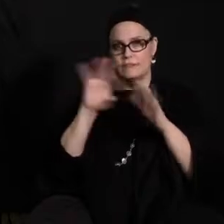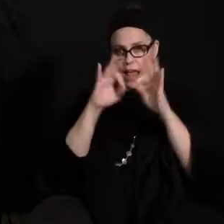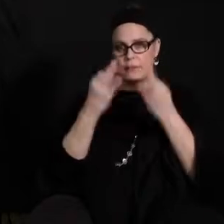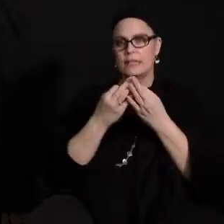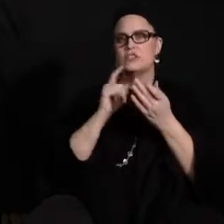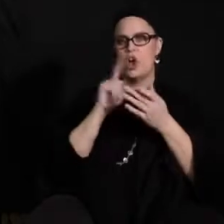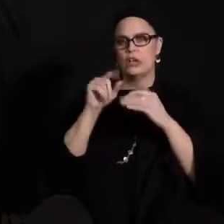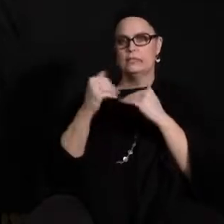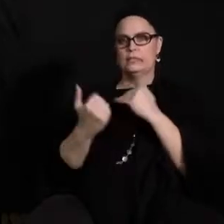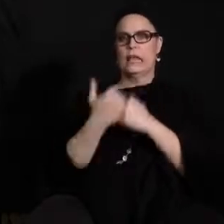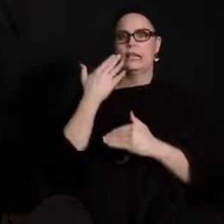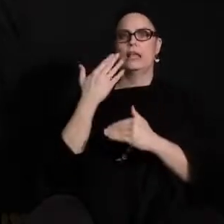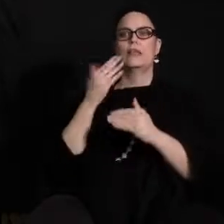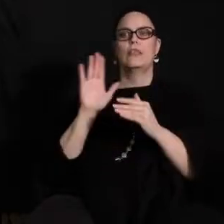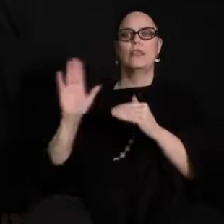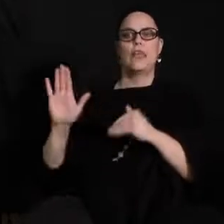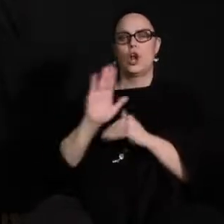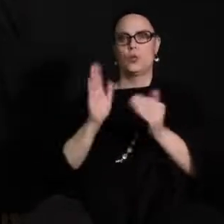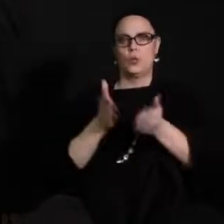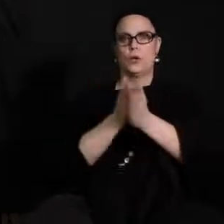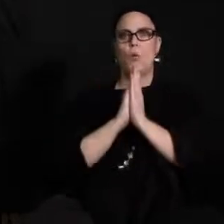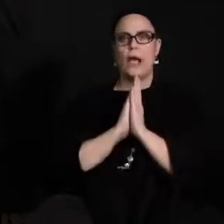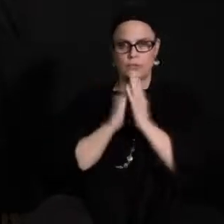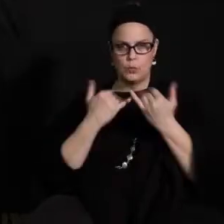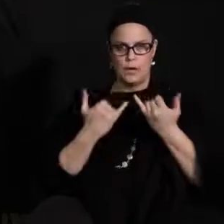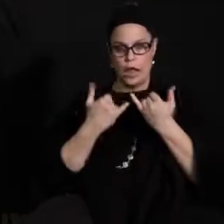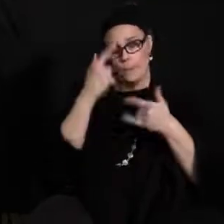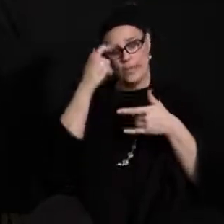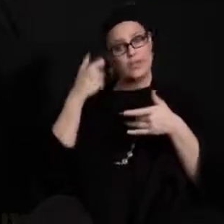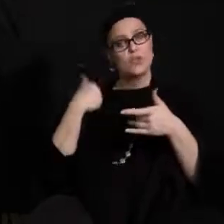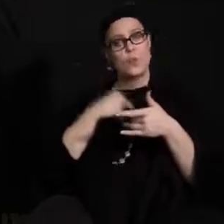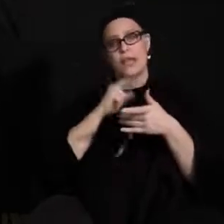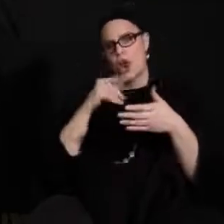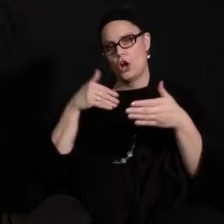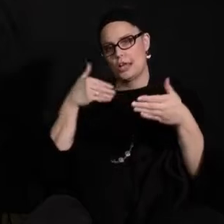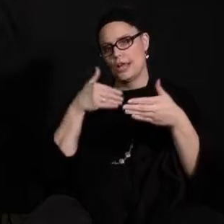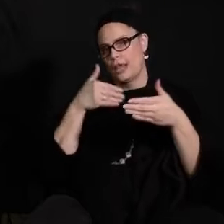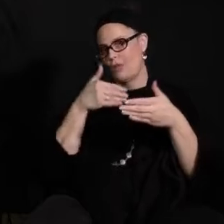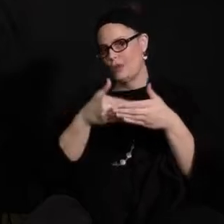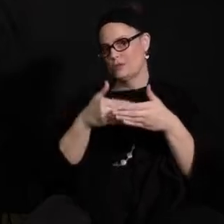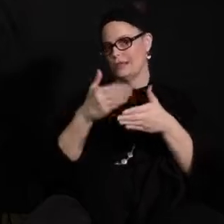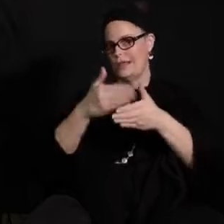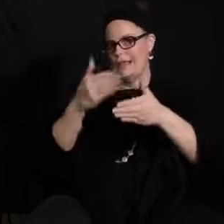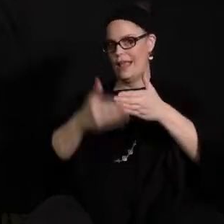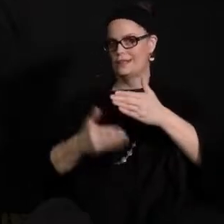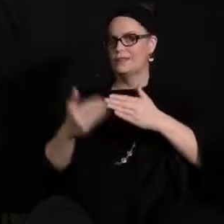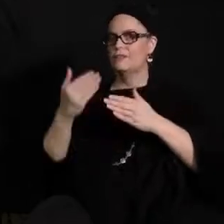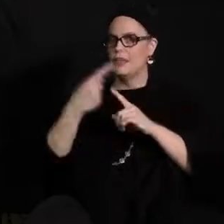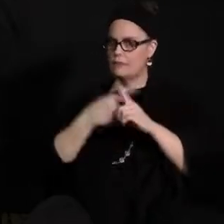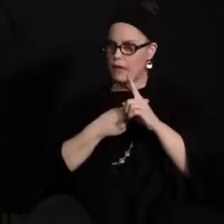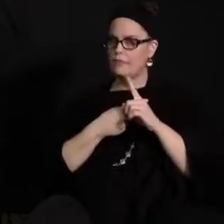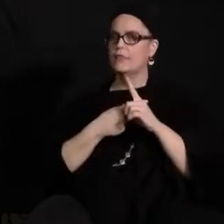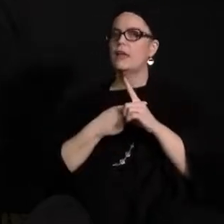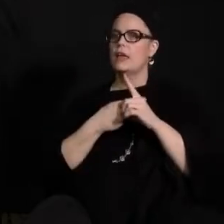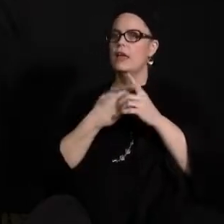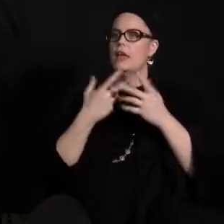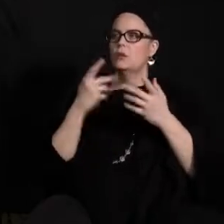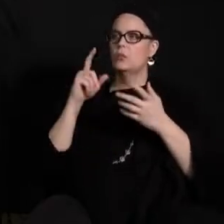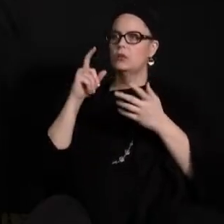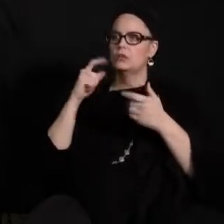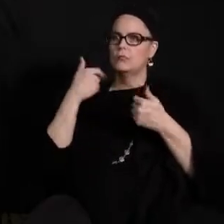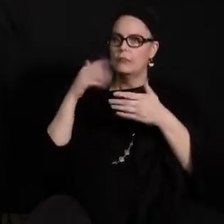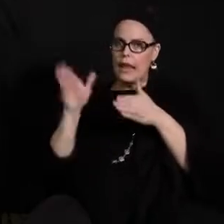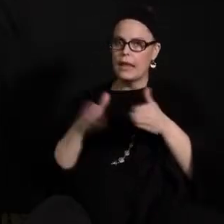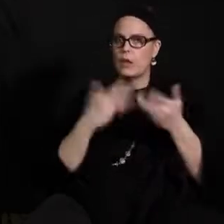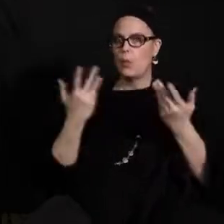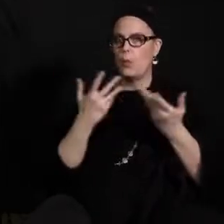right now. Right now it's kind of the timeline. As we get closer to the end of the month, it'll be more about the specifics of what the school will look like in